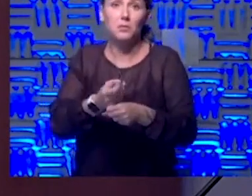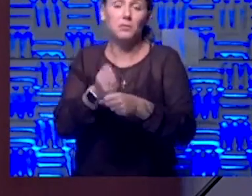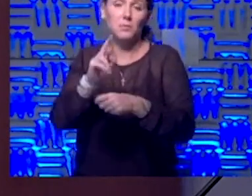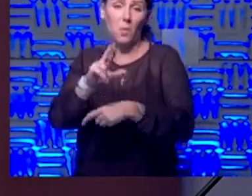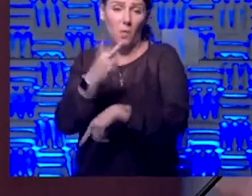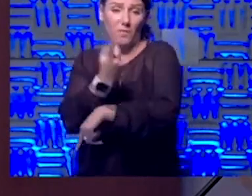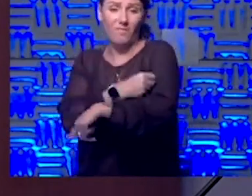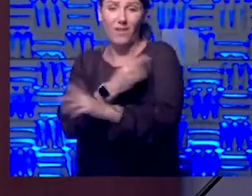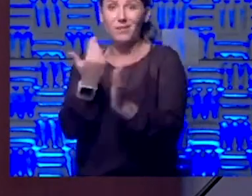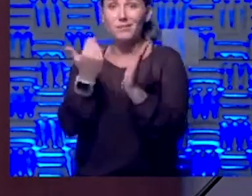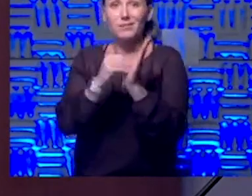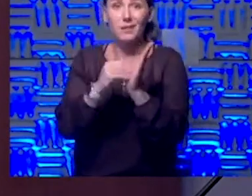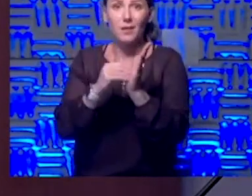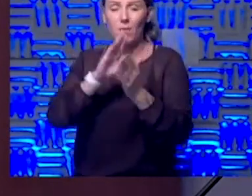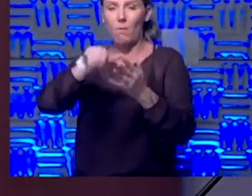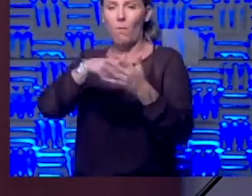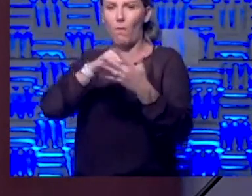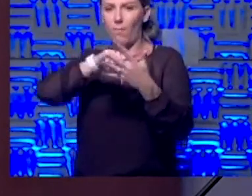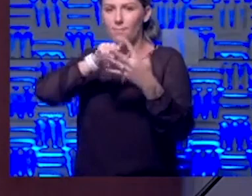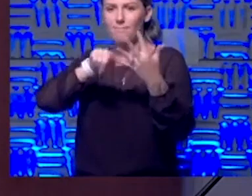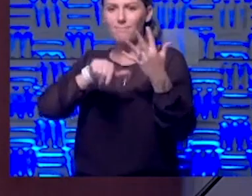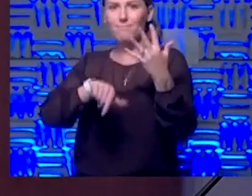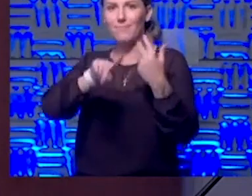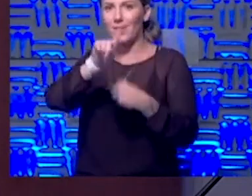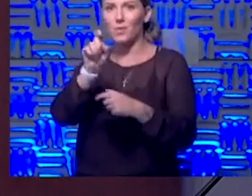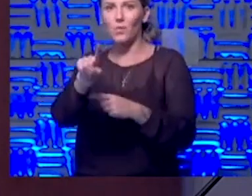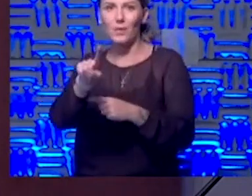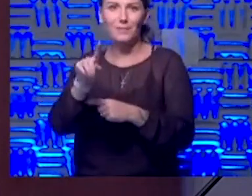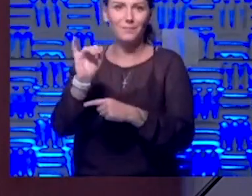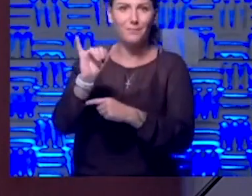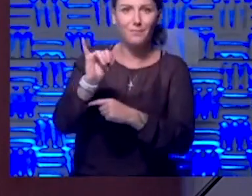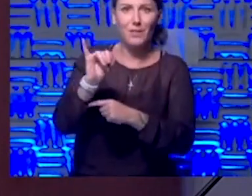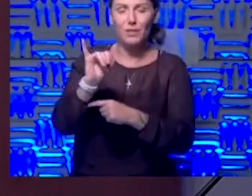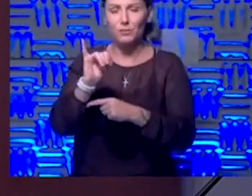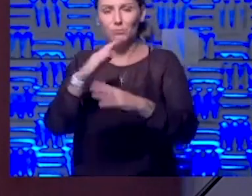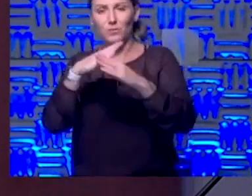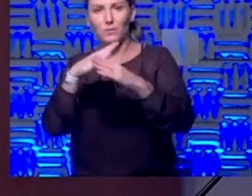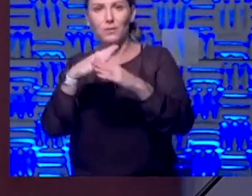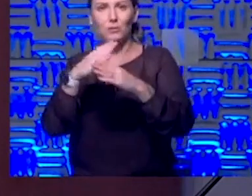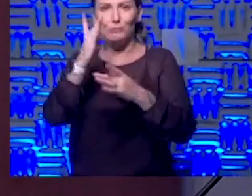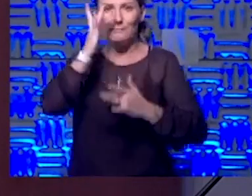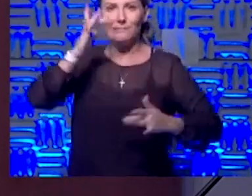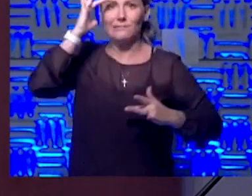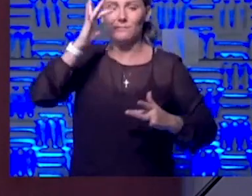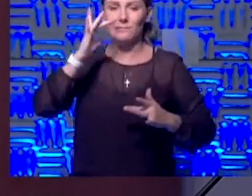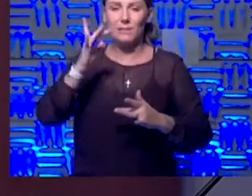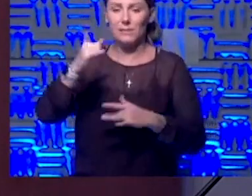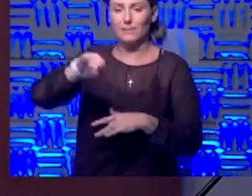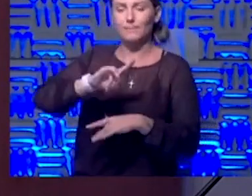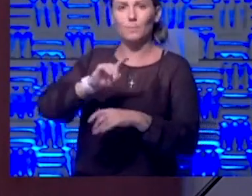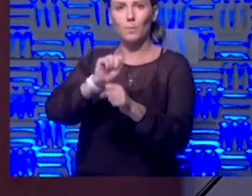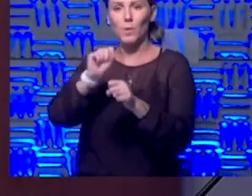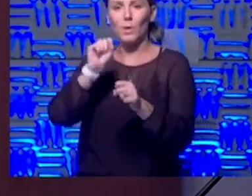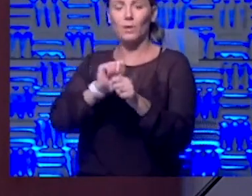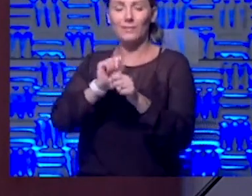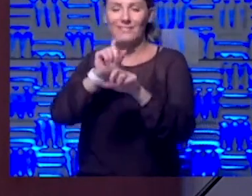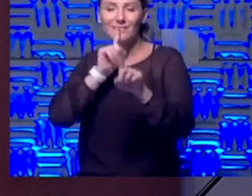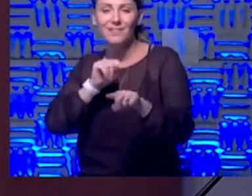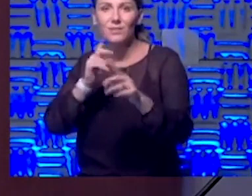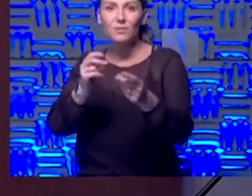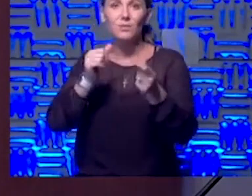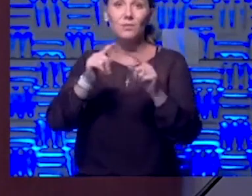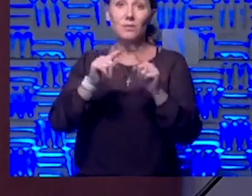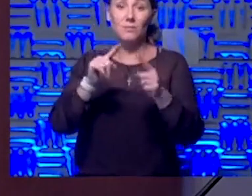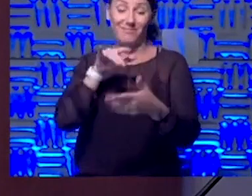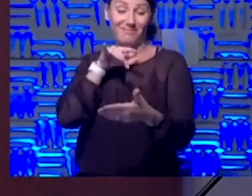revaccinate? These are all questions that our infectious disease colleagues are are really trying to answer quickly. But doing a study like this